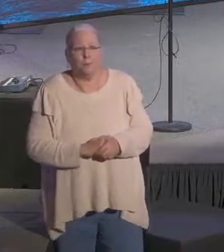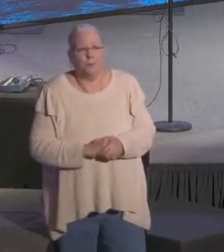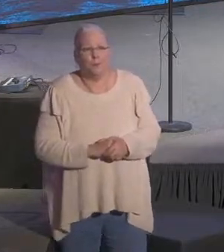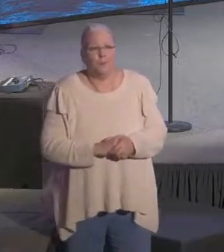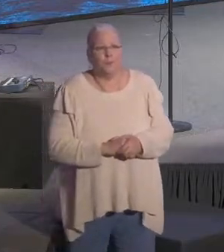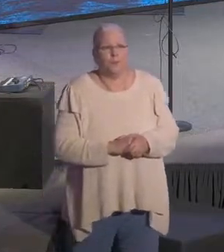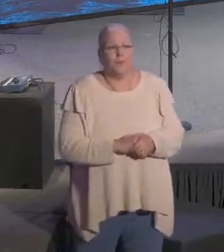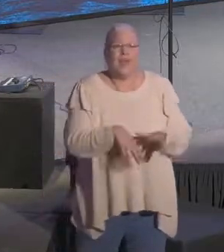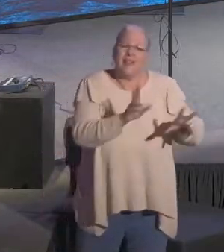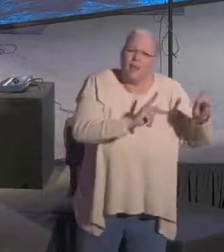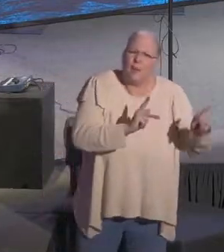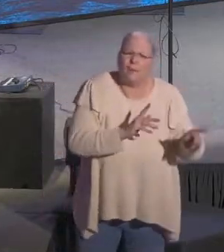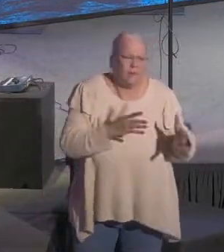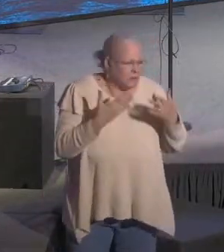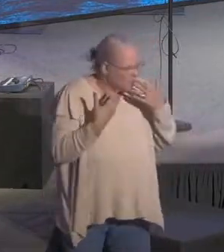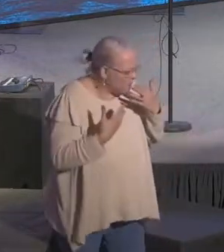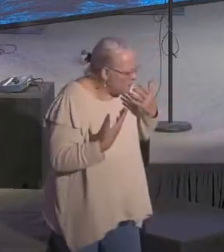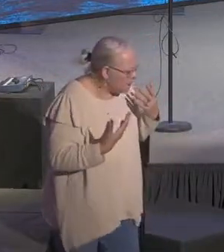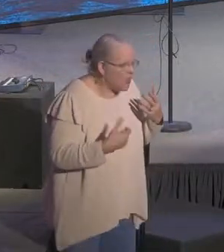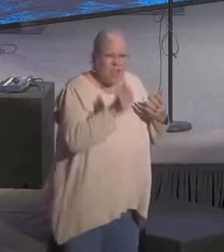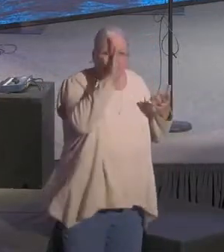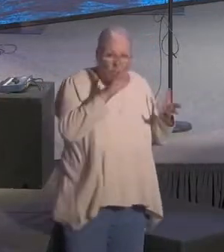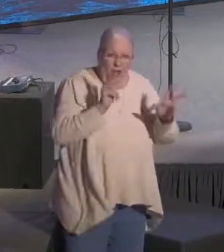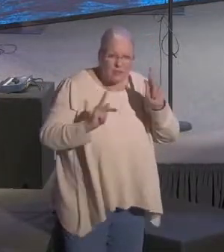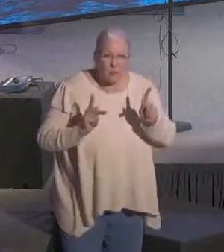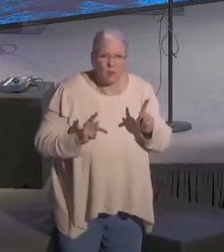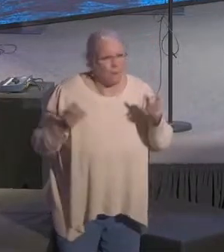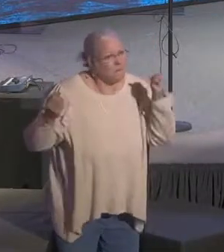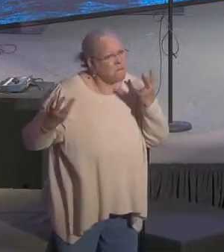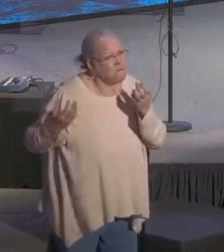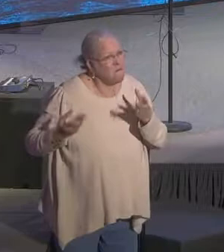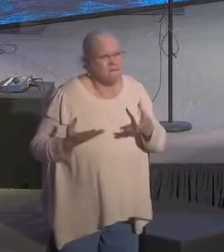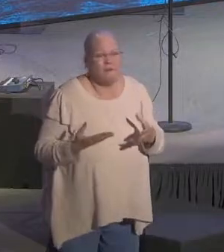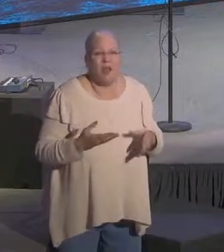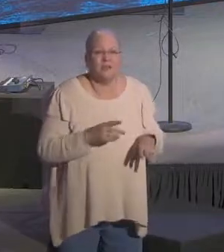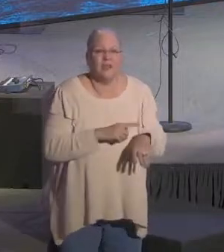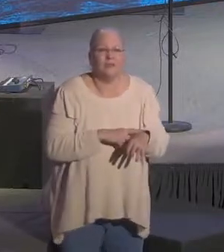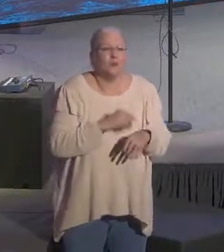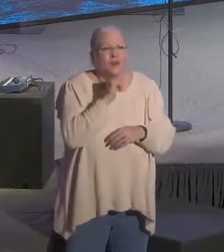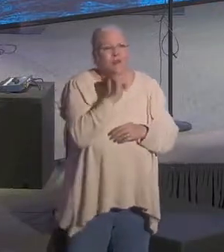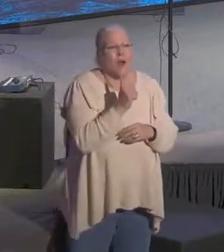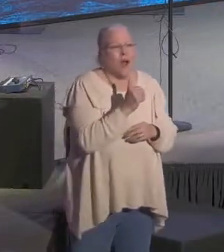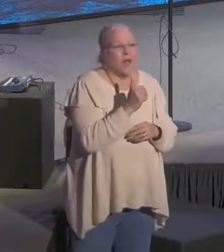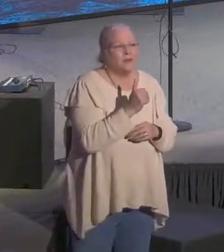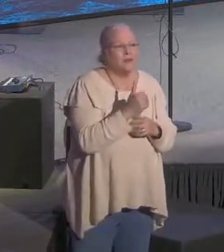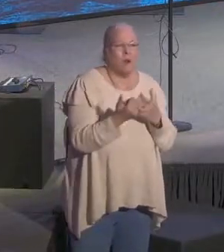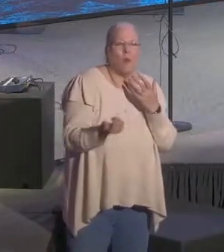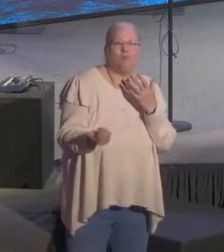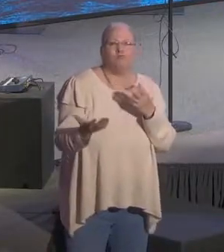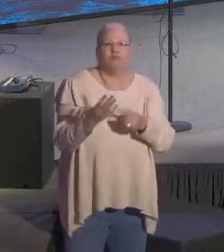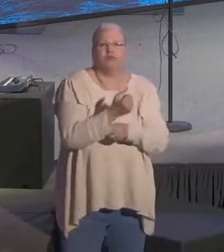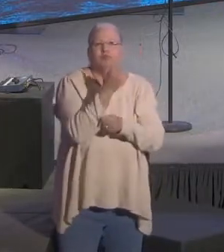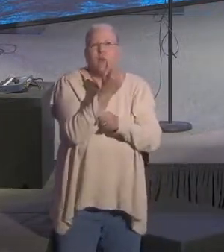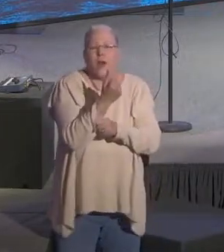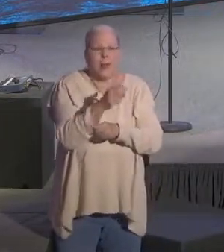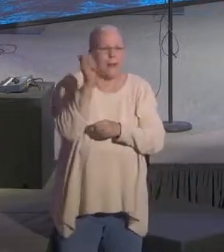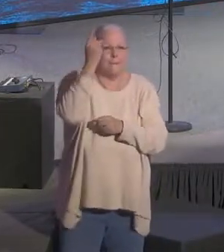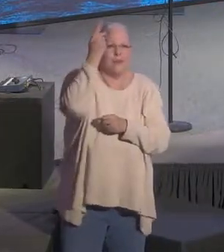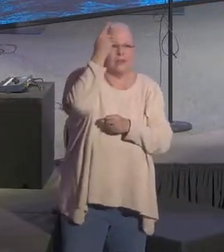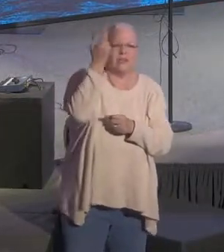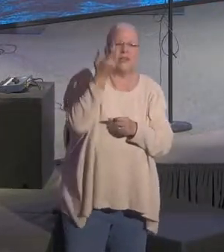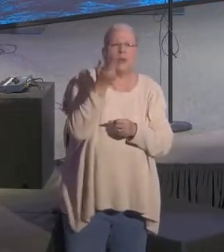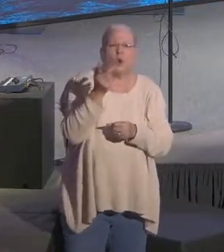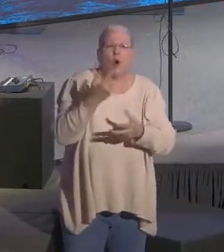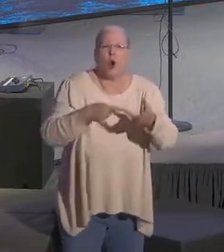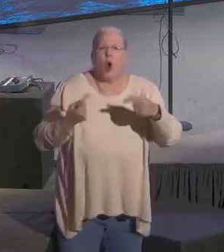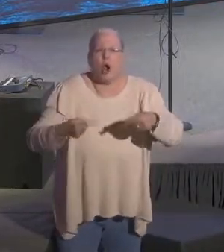I think people, God's people, in many circles, were more interested in winning a political argument than winning